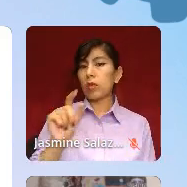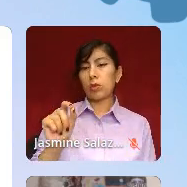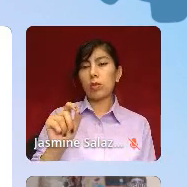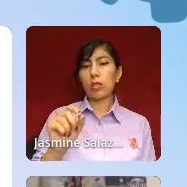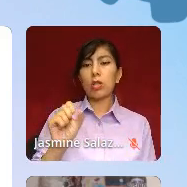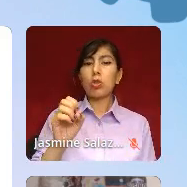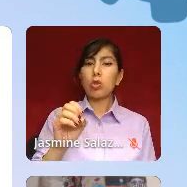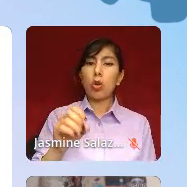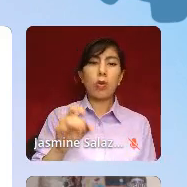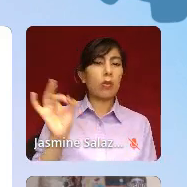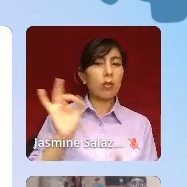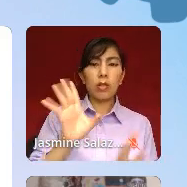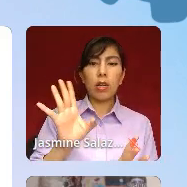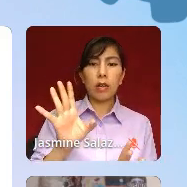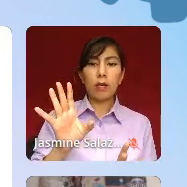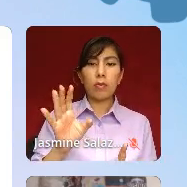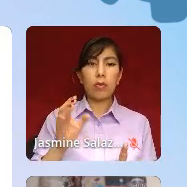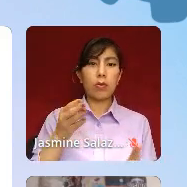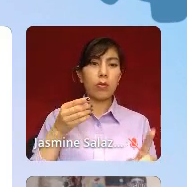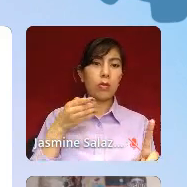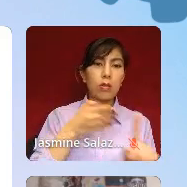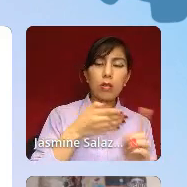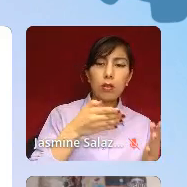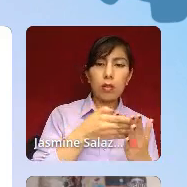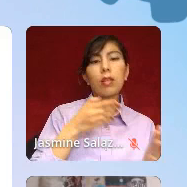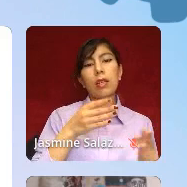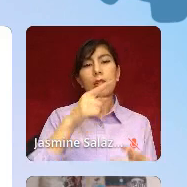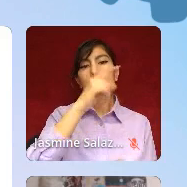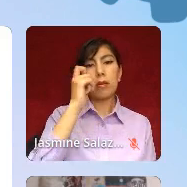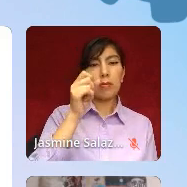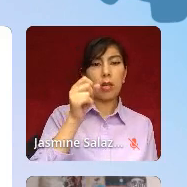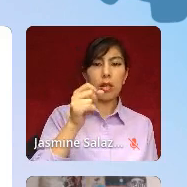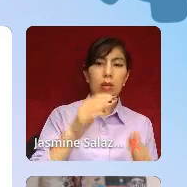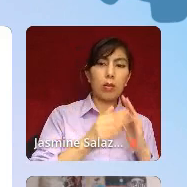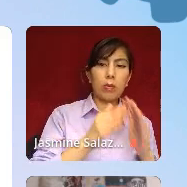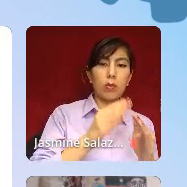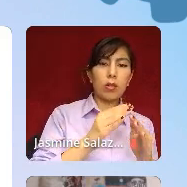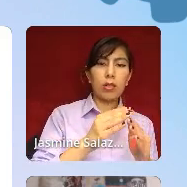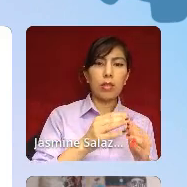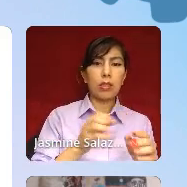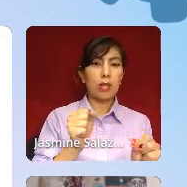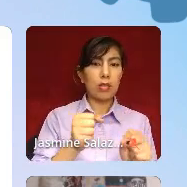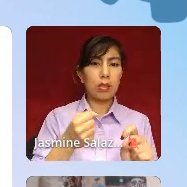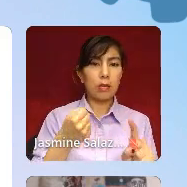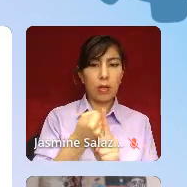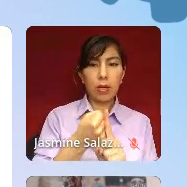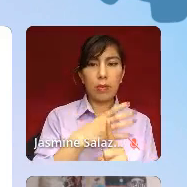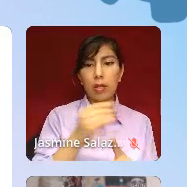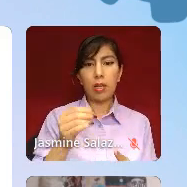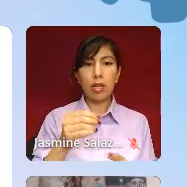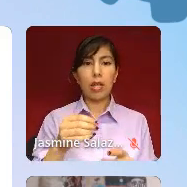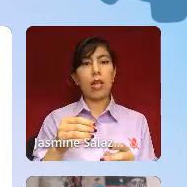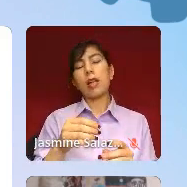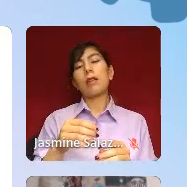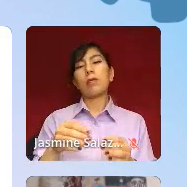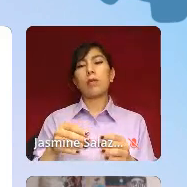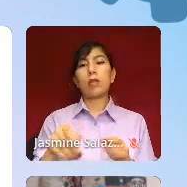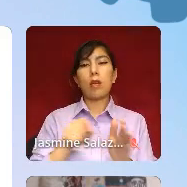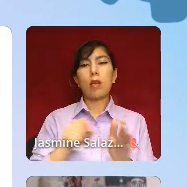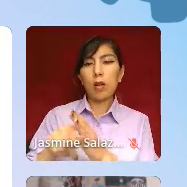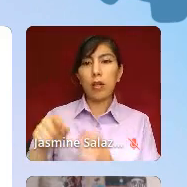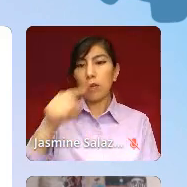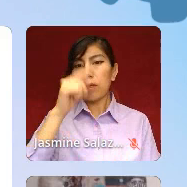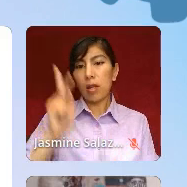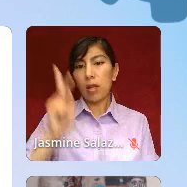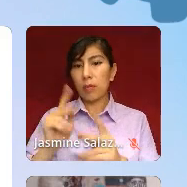relentless upon Black communities with the pandemic and the public racialized murders of Black people? I can't say for sure, but